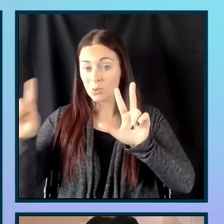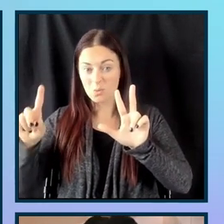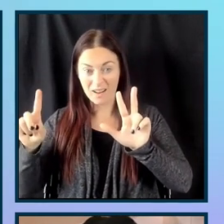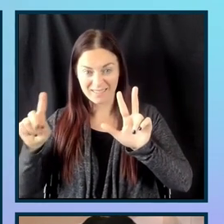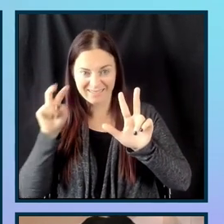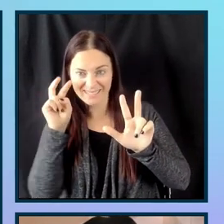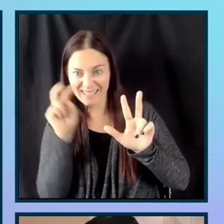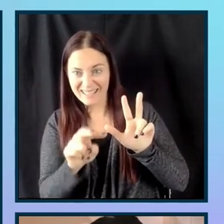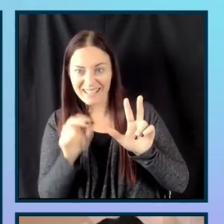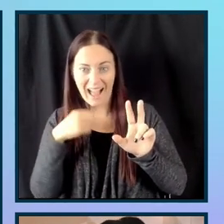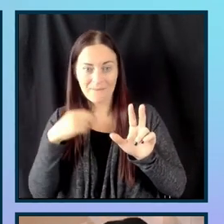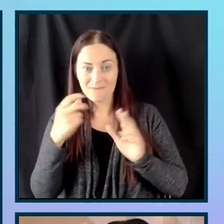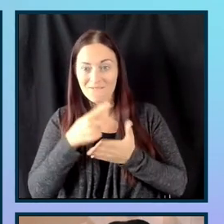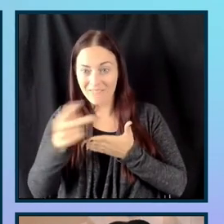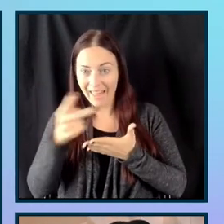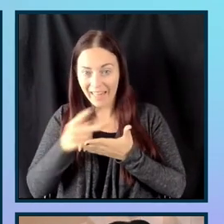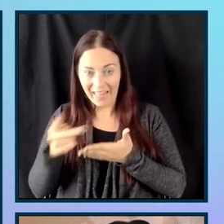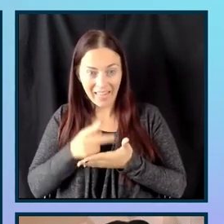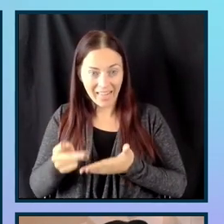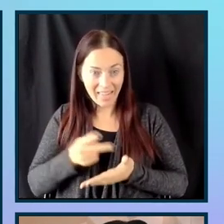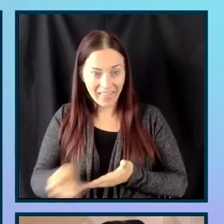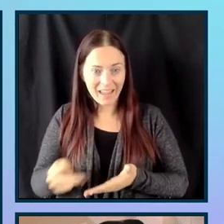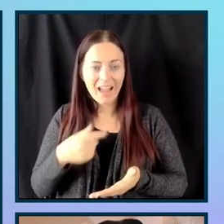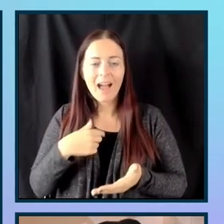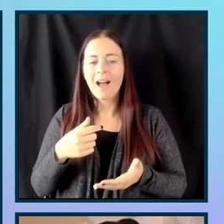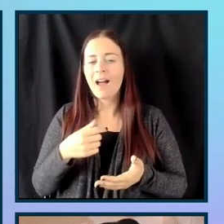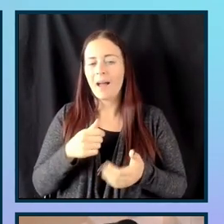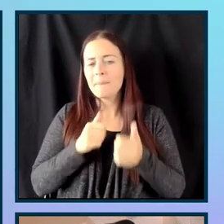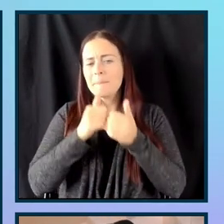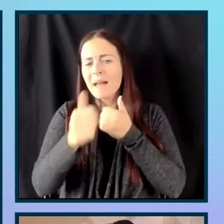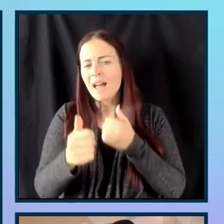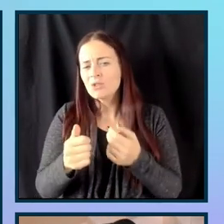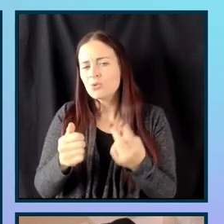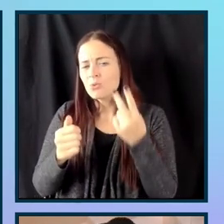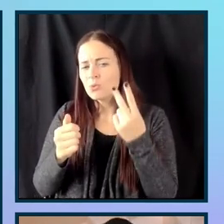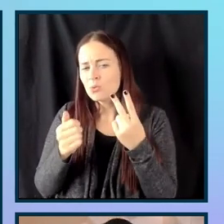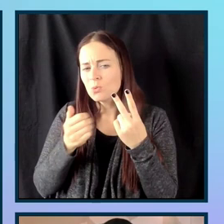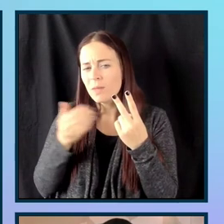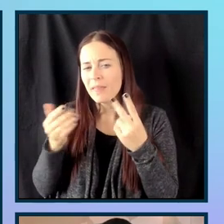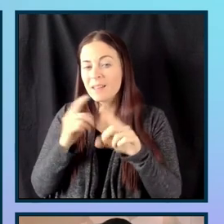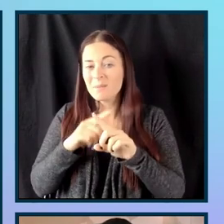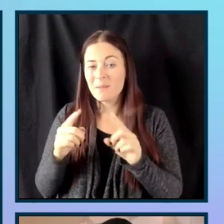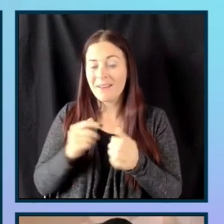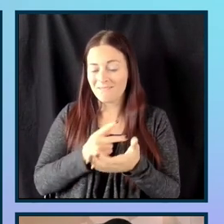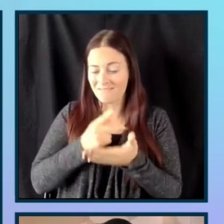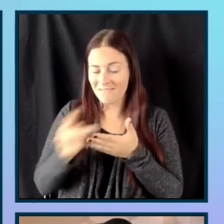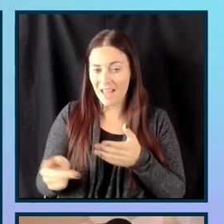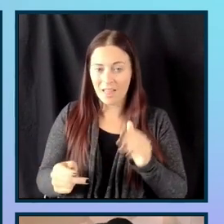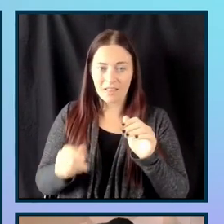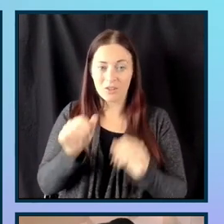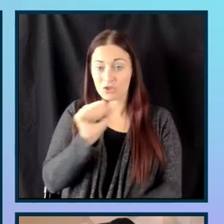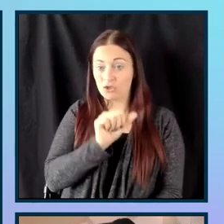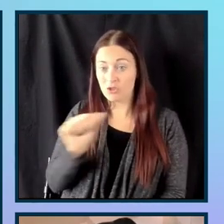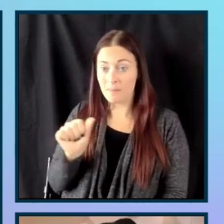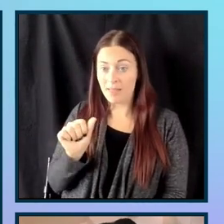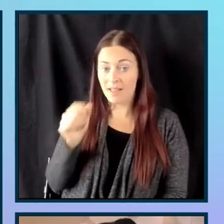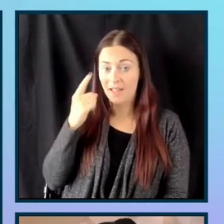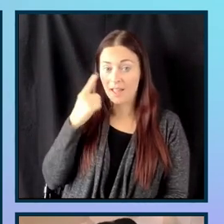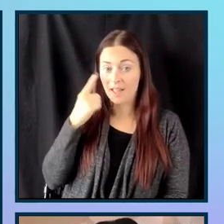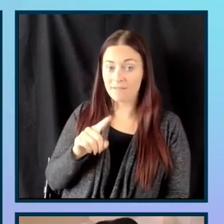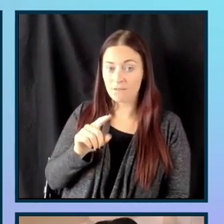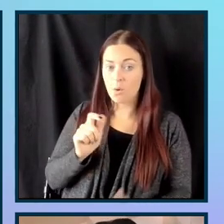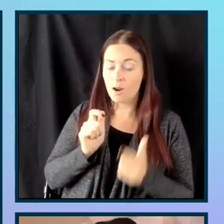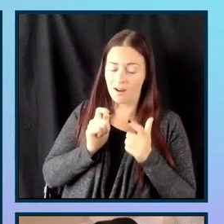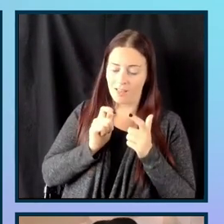of stuff here. I am passing the graphical object interface. I am failing AAA for large text and both AA